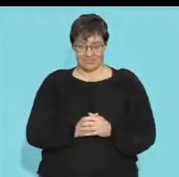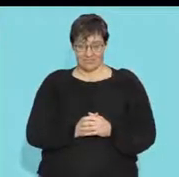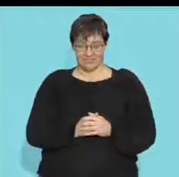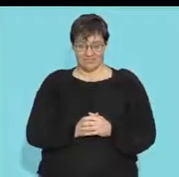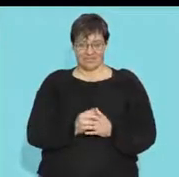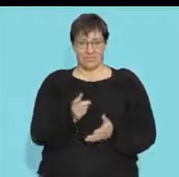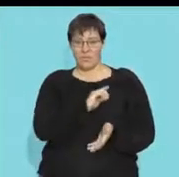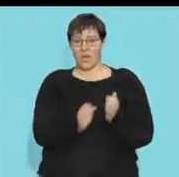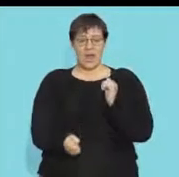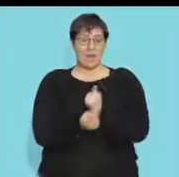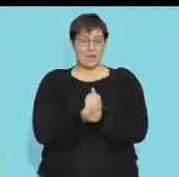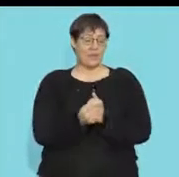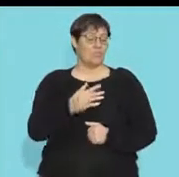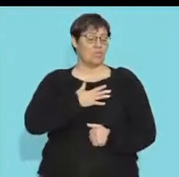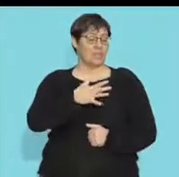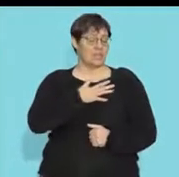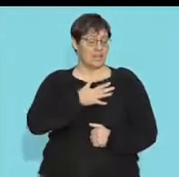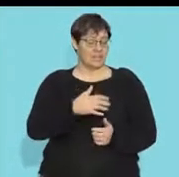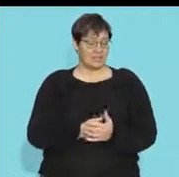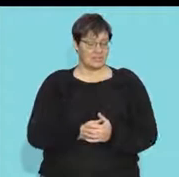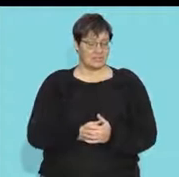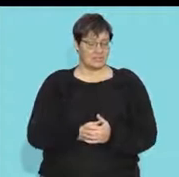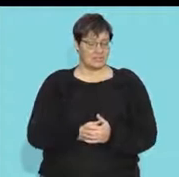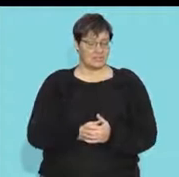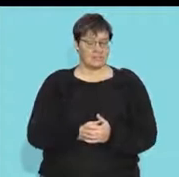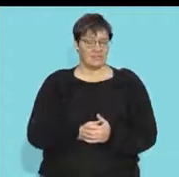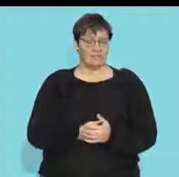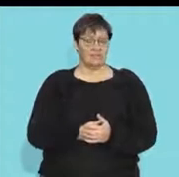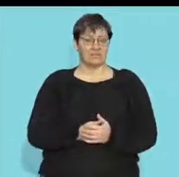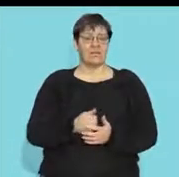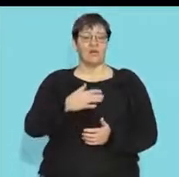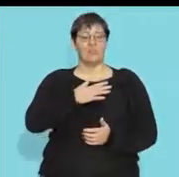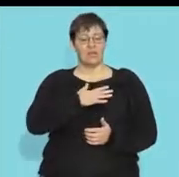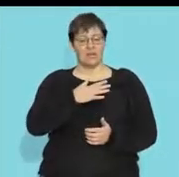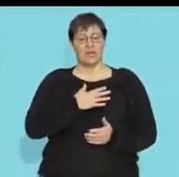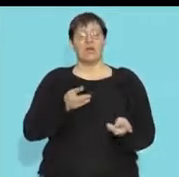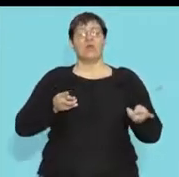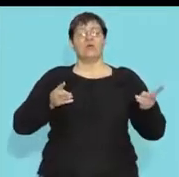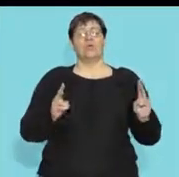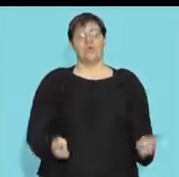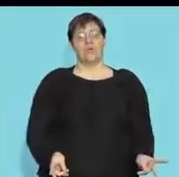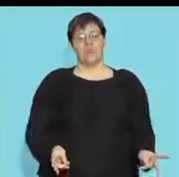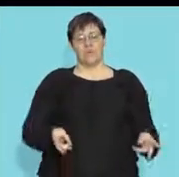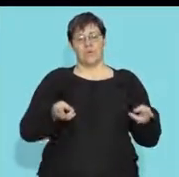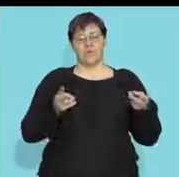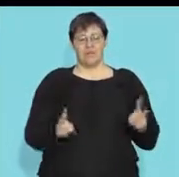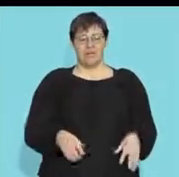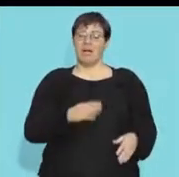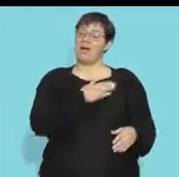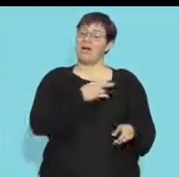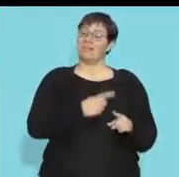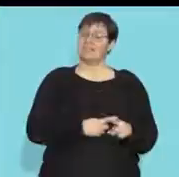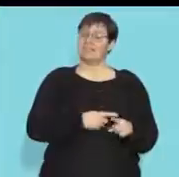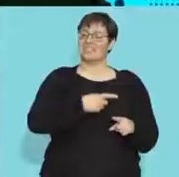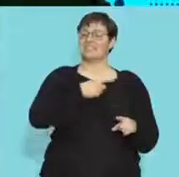normal what happens to my breathing all right my breathing gets back to normal and what